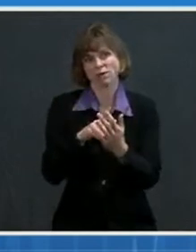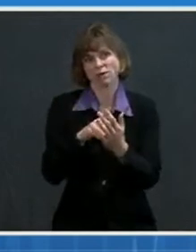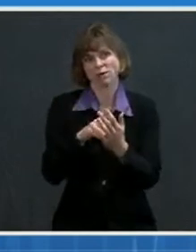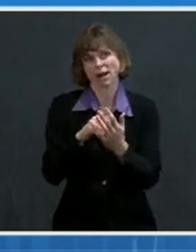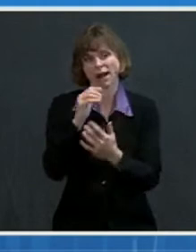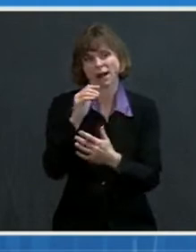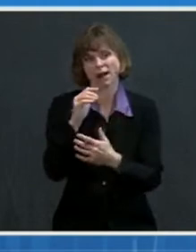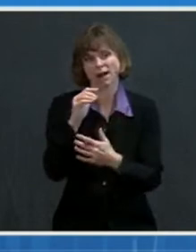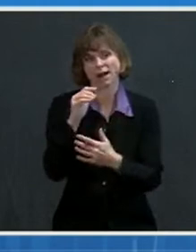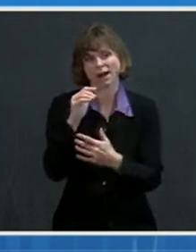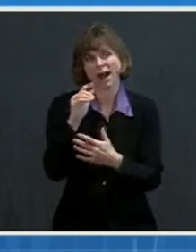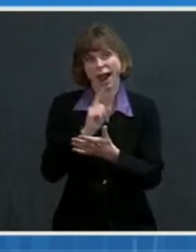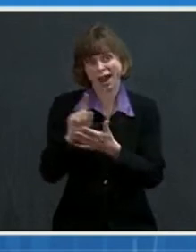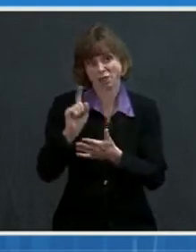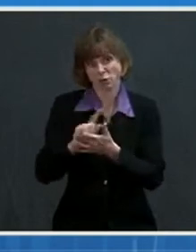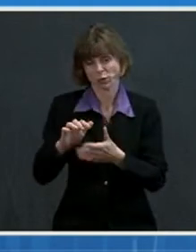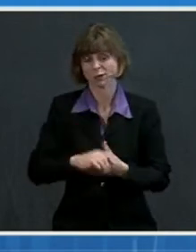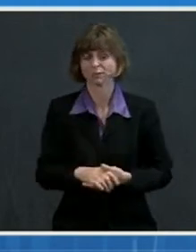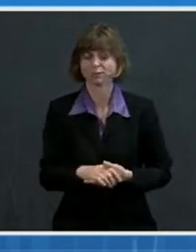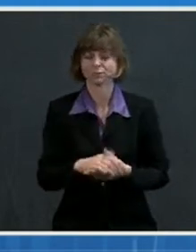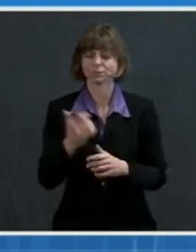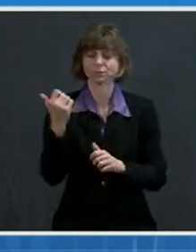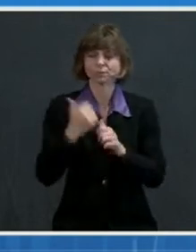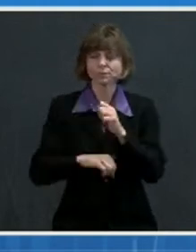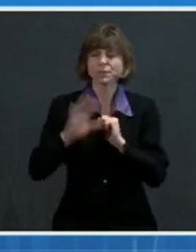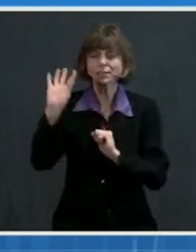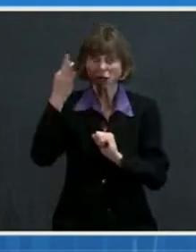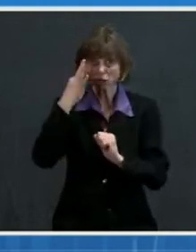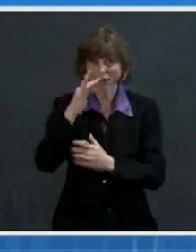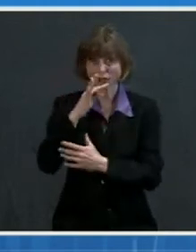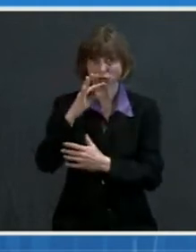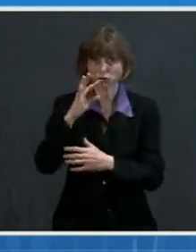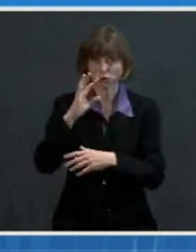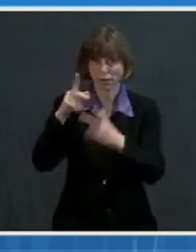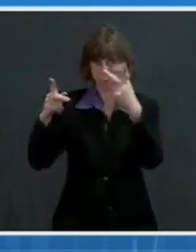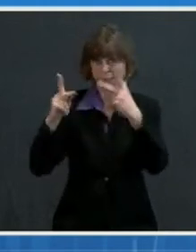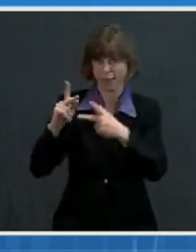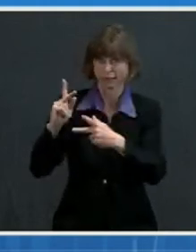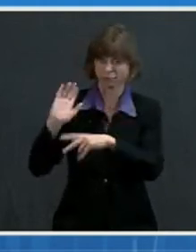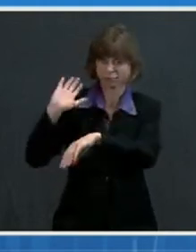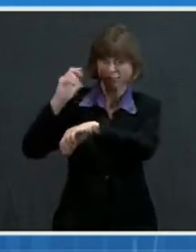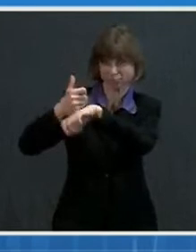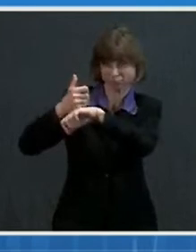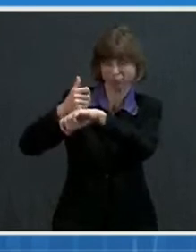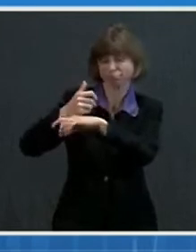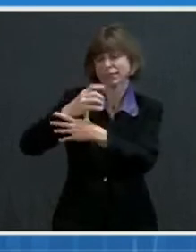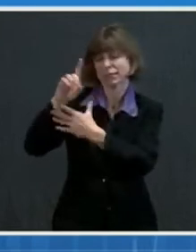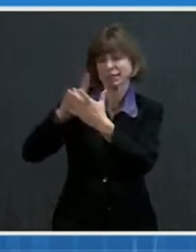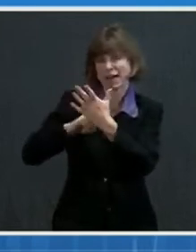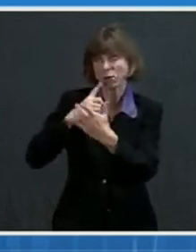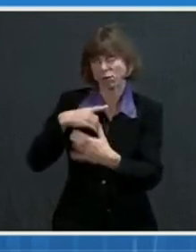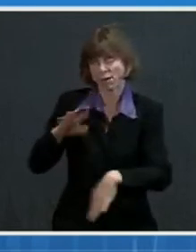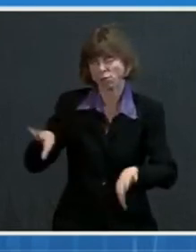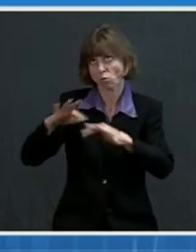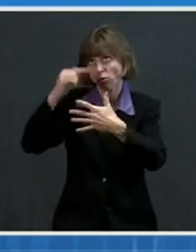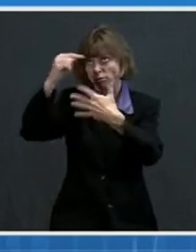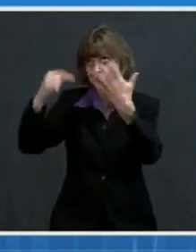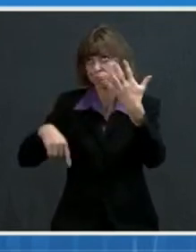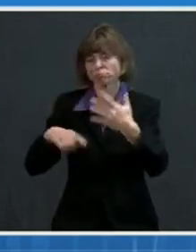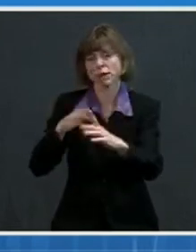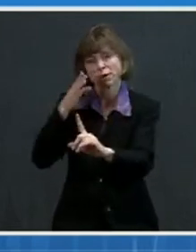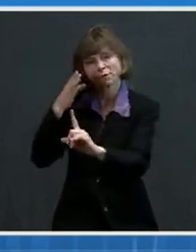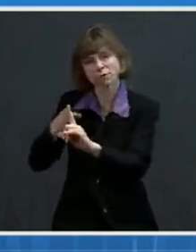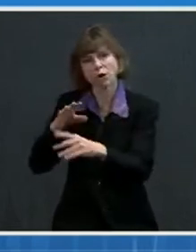our federal sites has been designed with key equity-oriented features. So targeted geographic eligibility, weekend